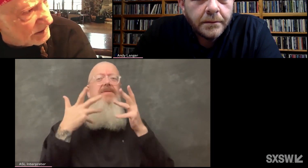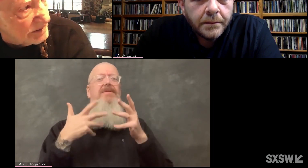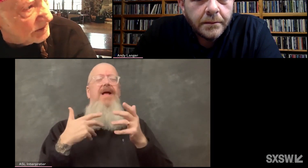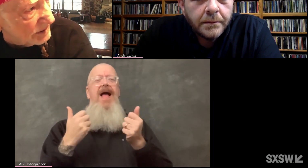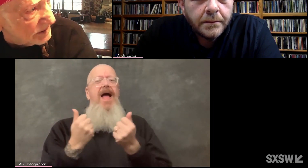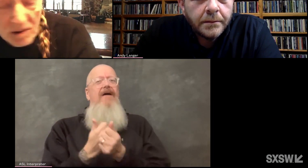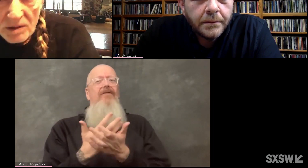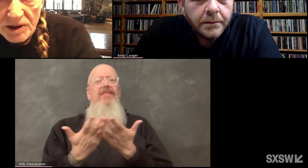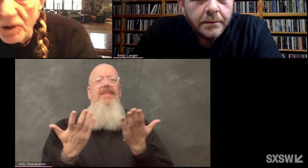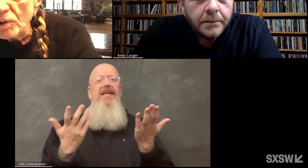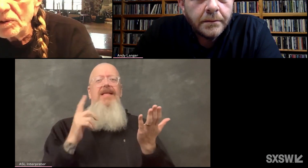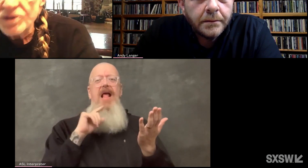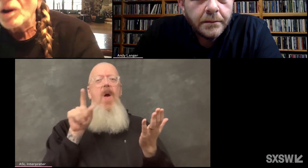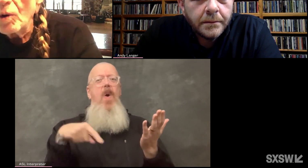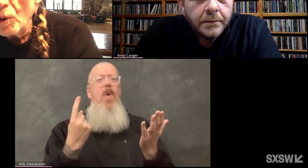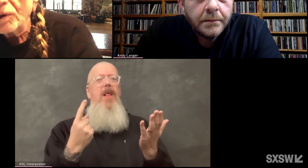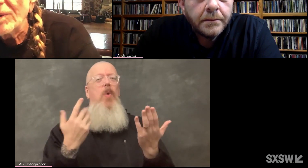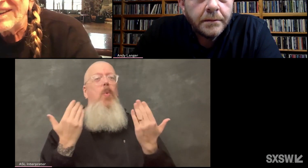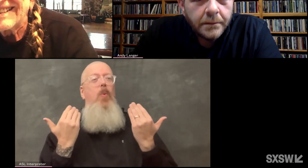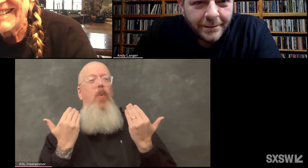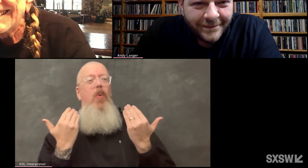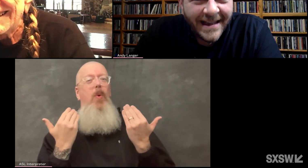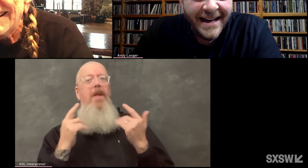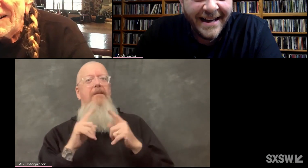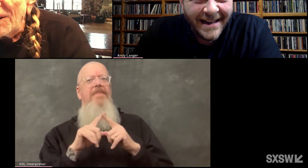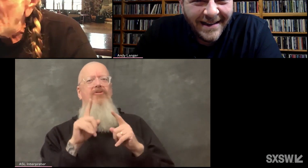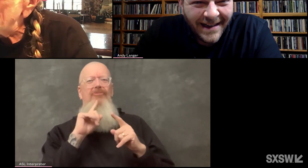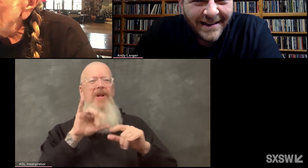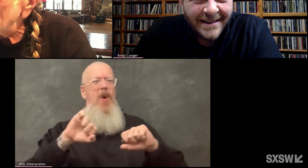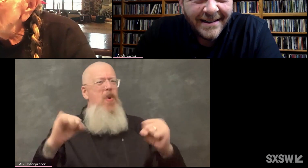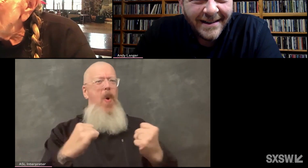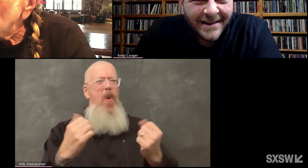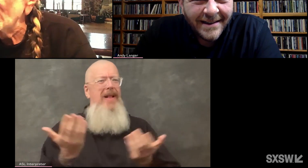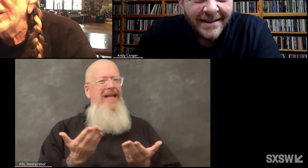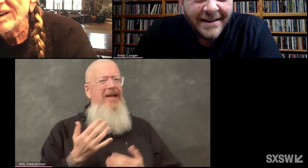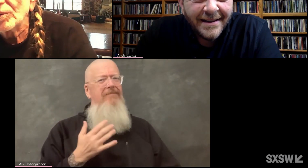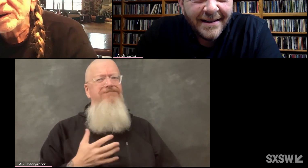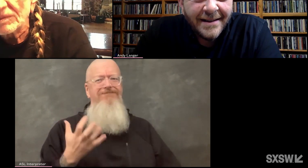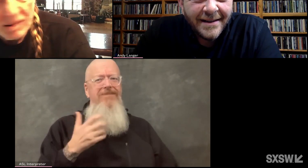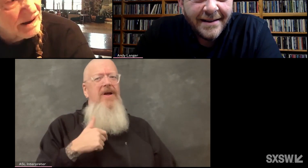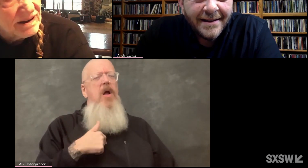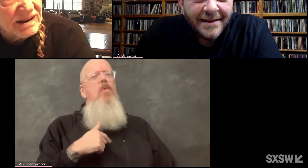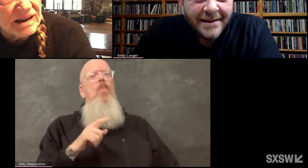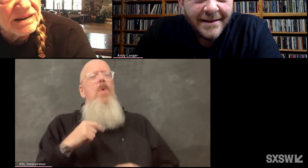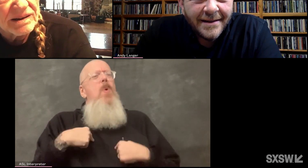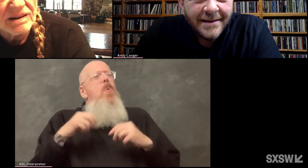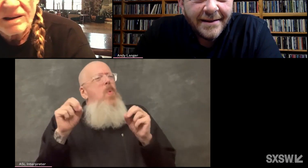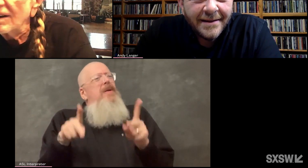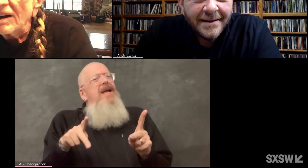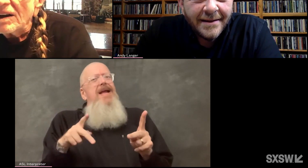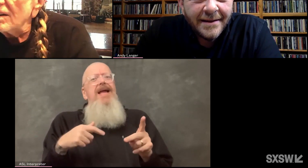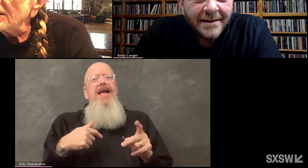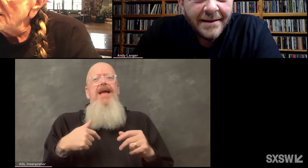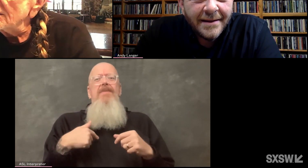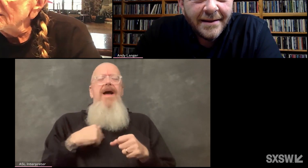not only cool, it's cold up here. But we're okay. We've got plenty to eat.